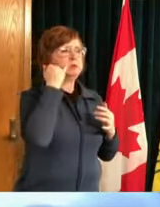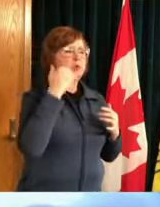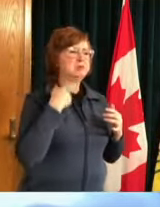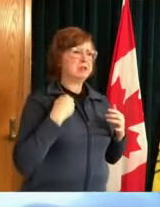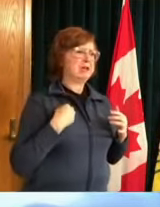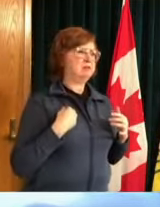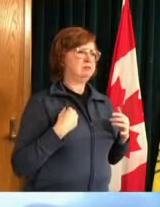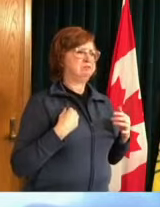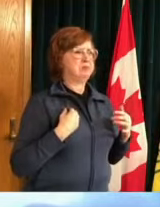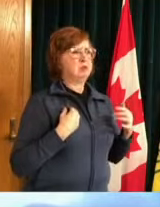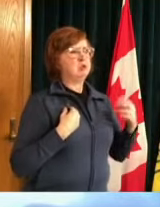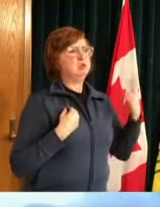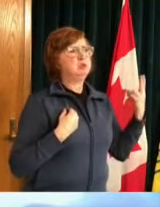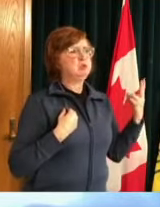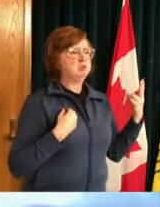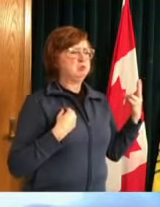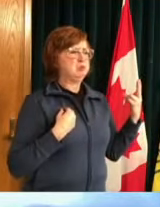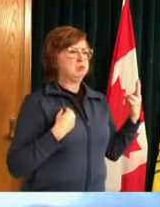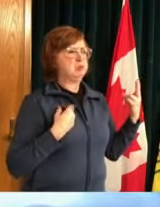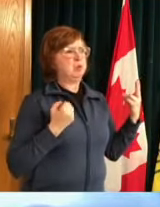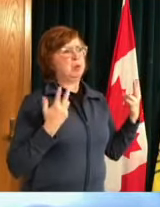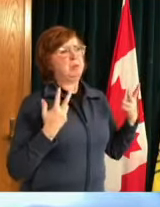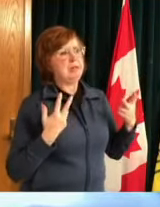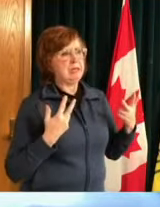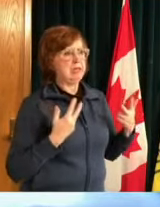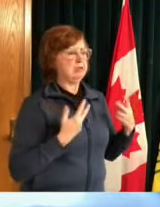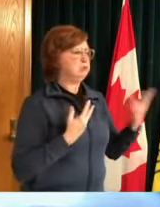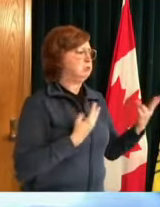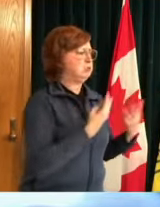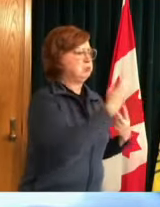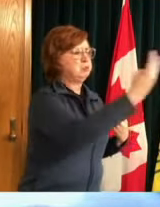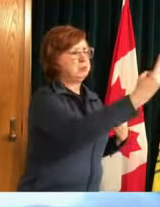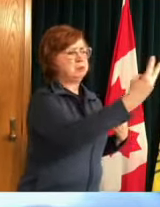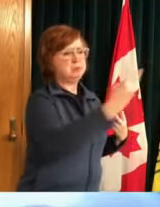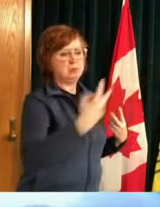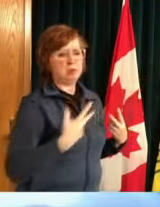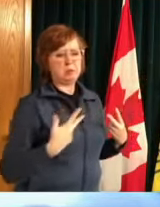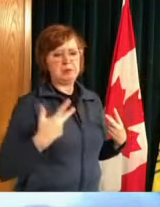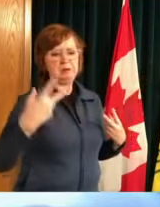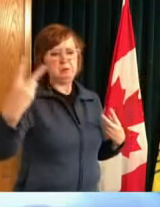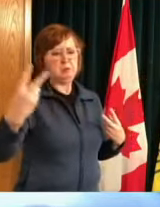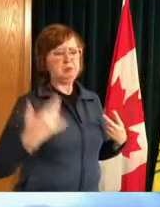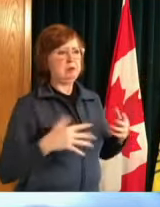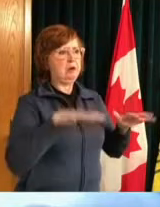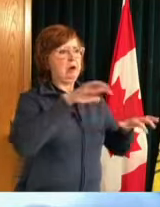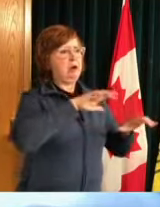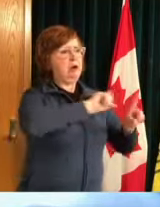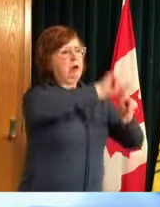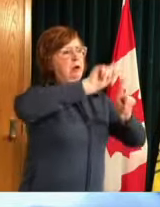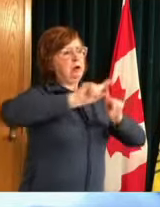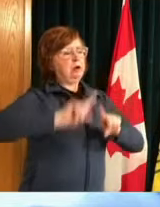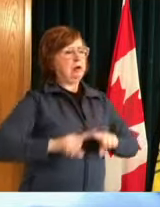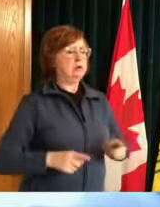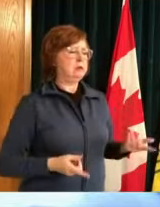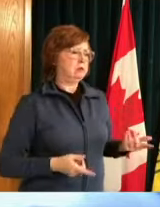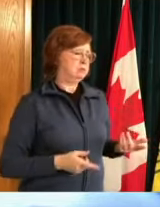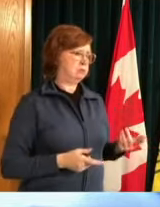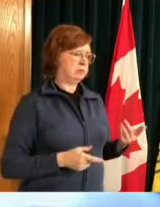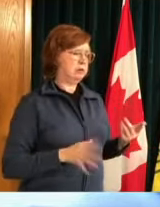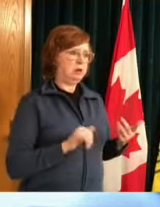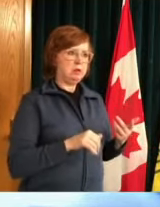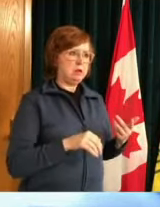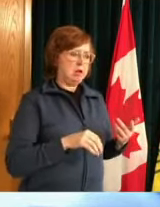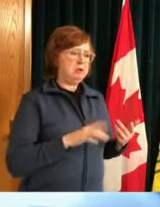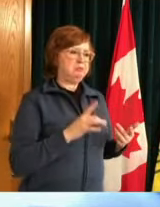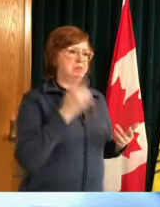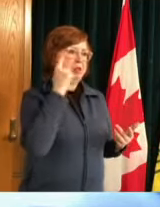up to the numbers and thankfully i must say we have not seen super spread events in regina or for the most part you know in most places